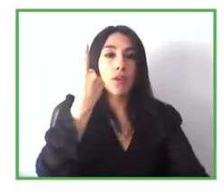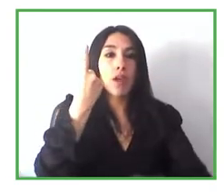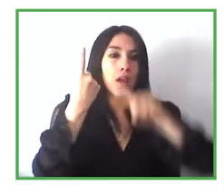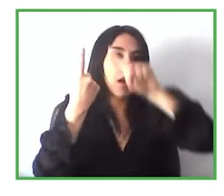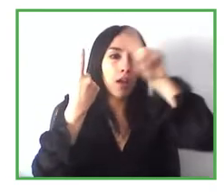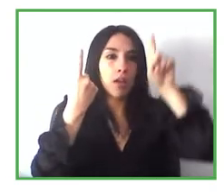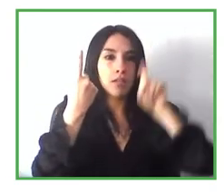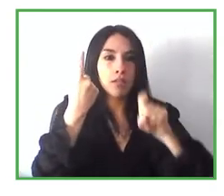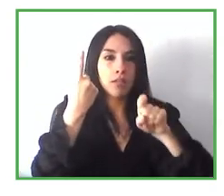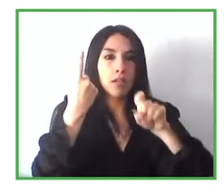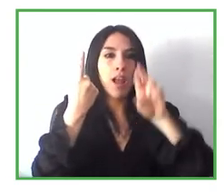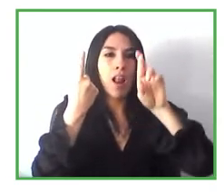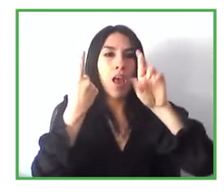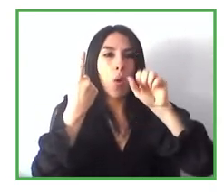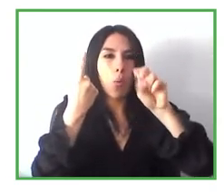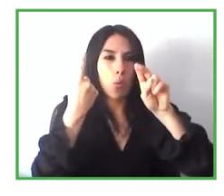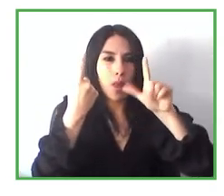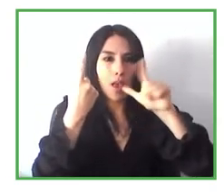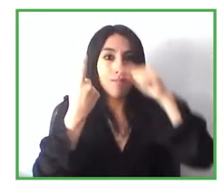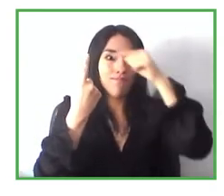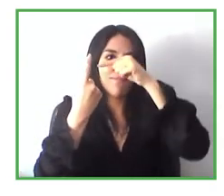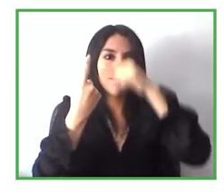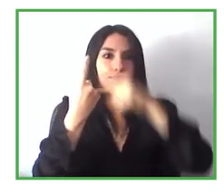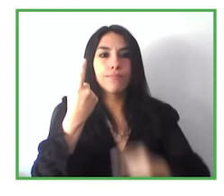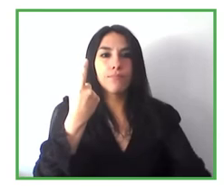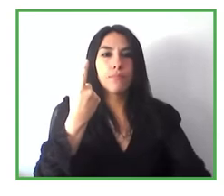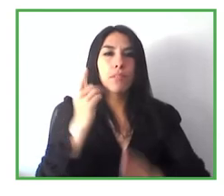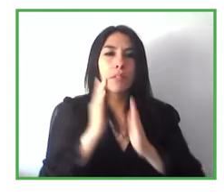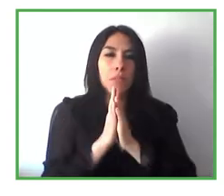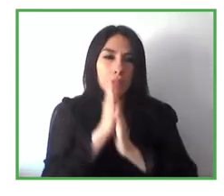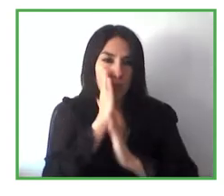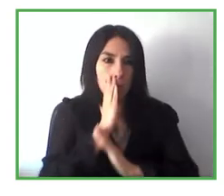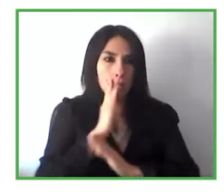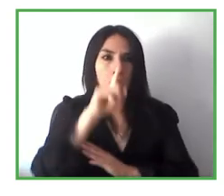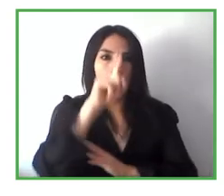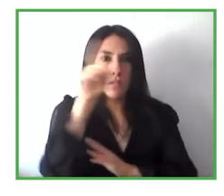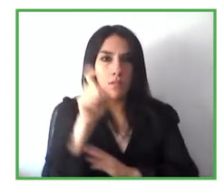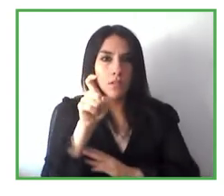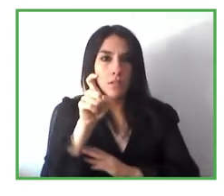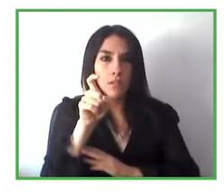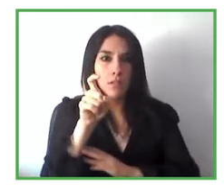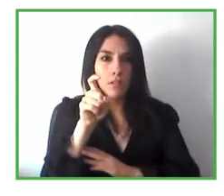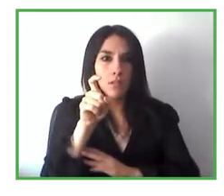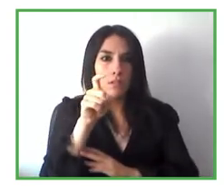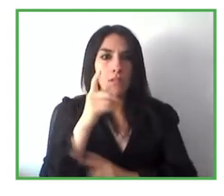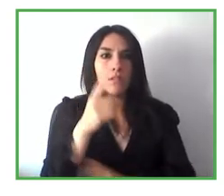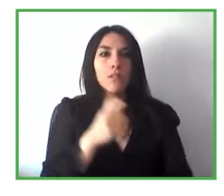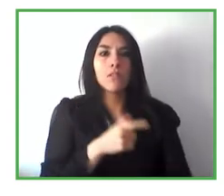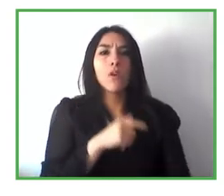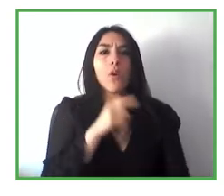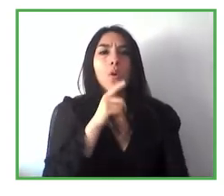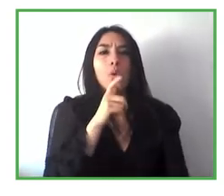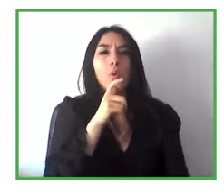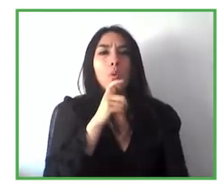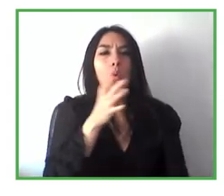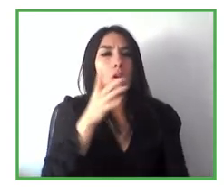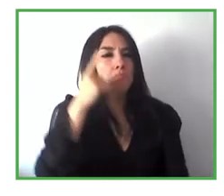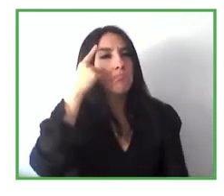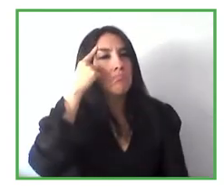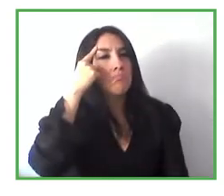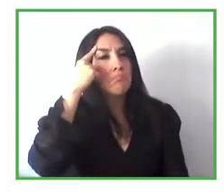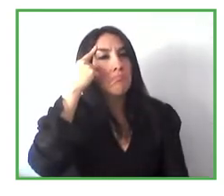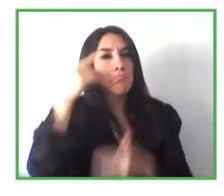Raul. So Raul, I wanted to ask you, how have you thought that you can